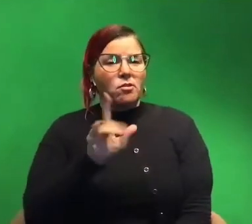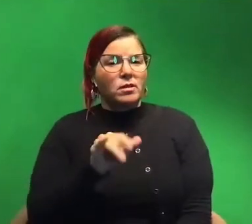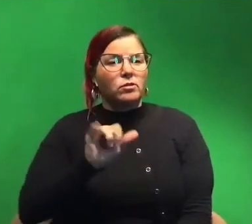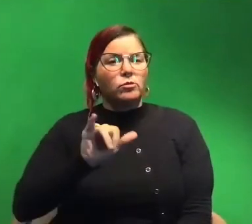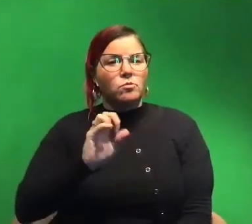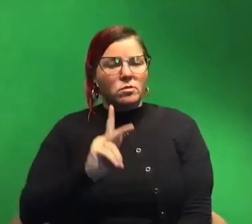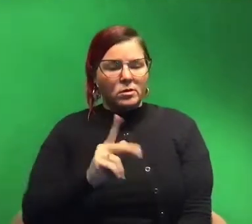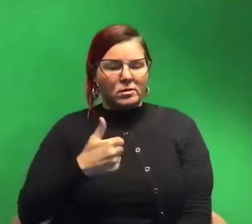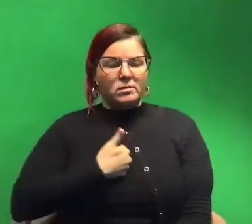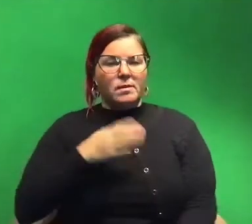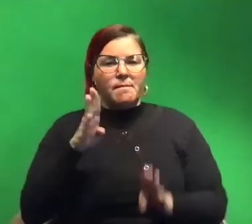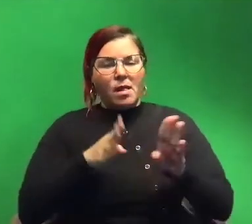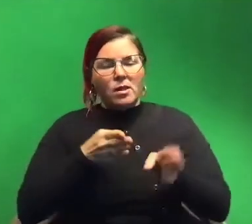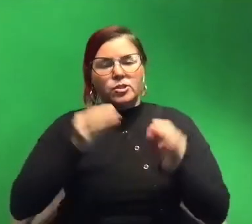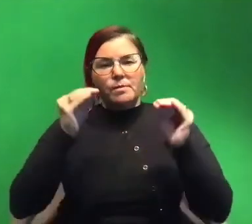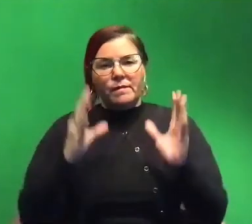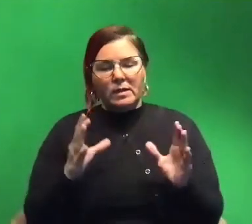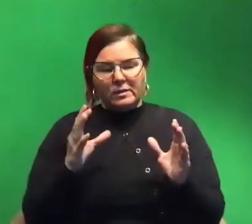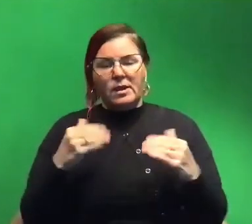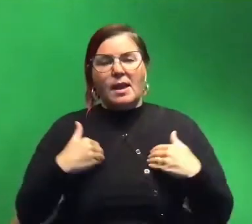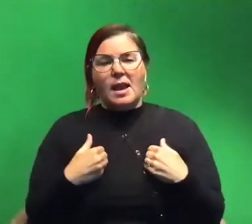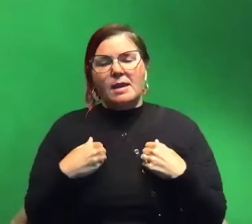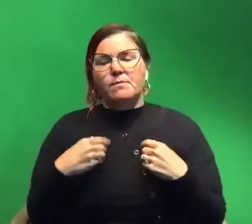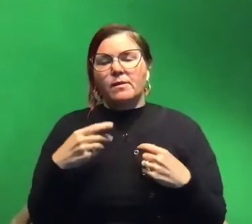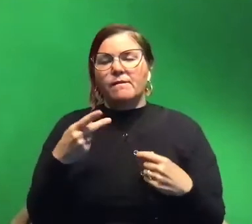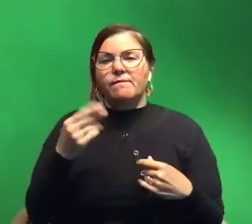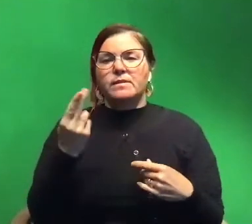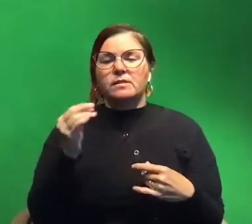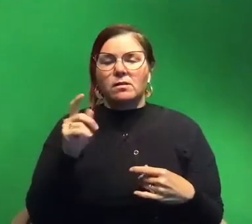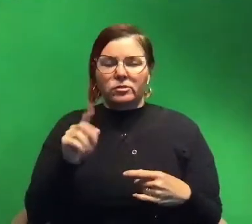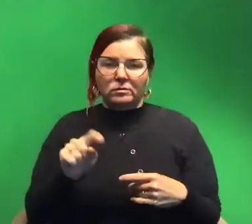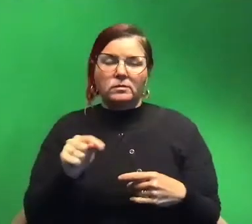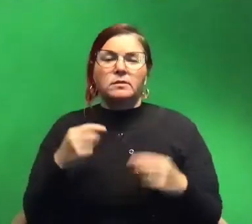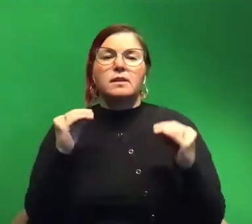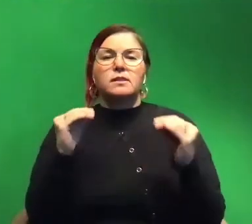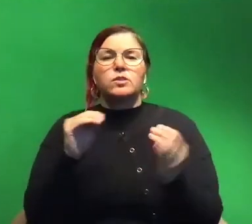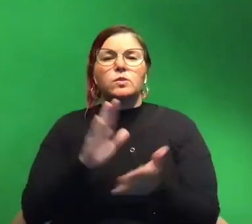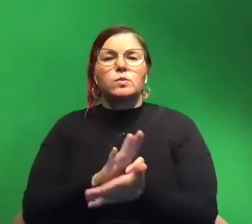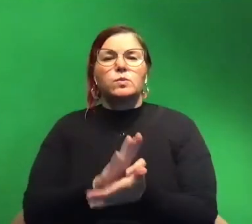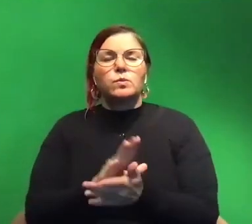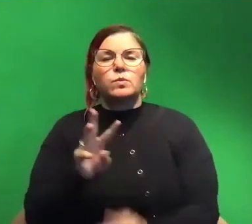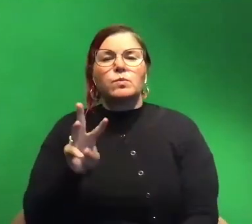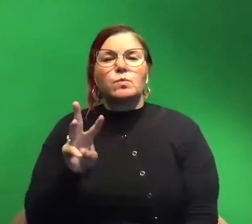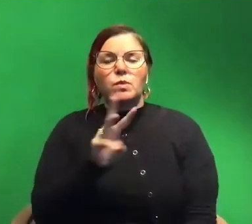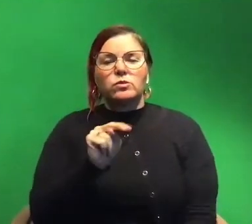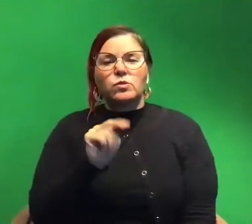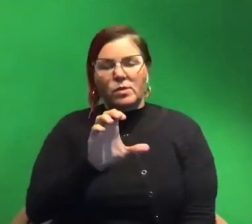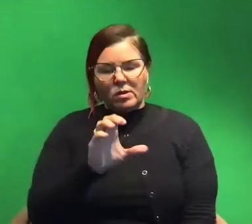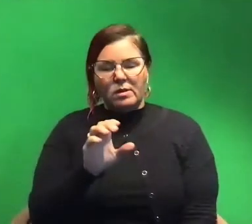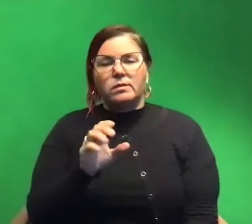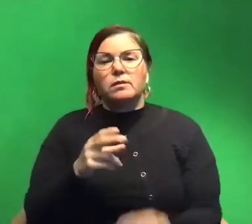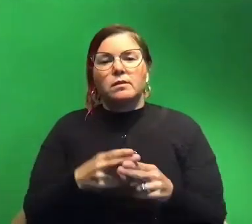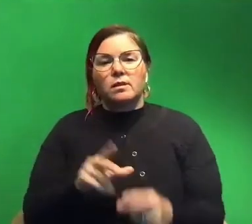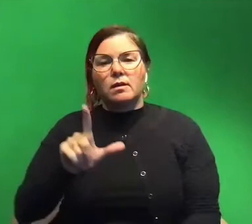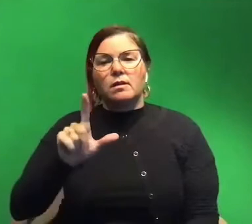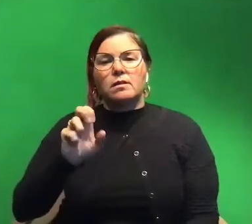I'm a biology professor and an animal physiologist. I teach at a school in Western North Carolina called Lenore